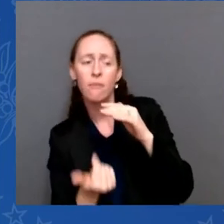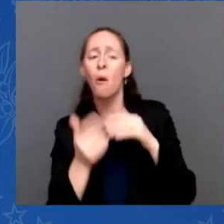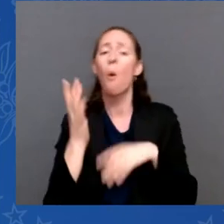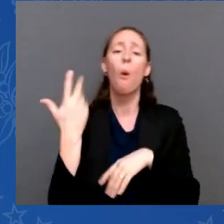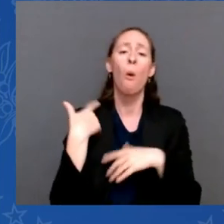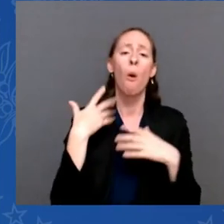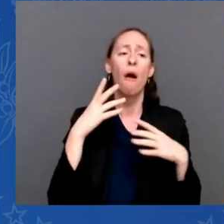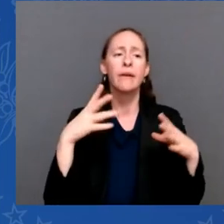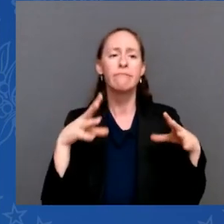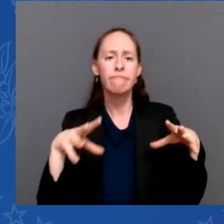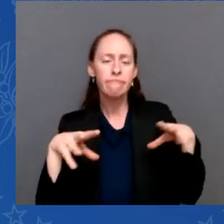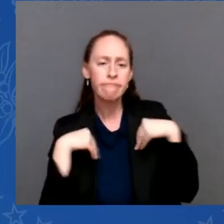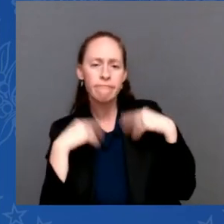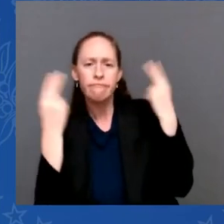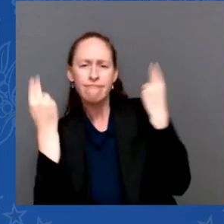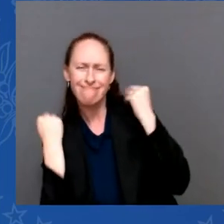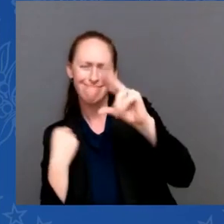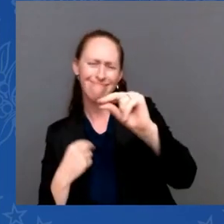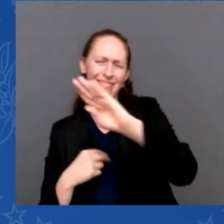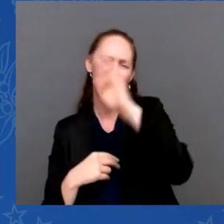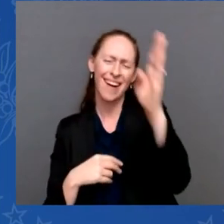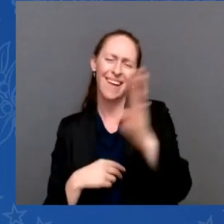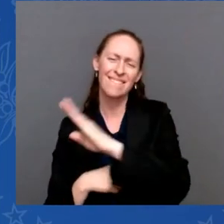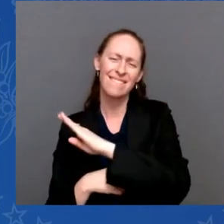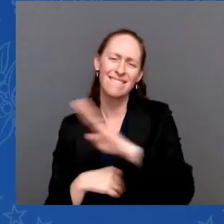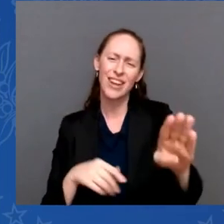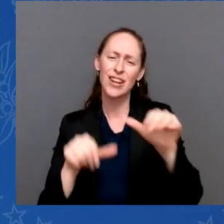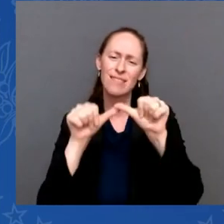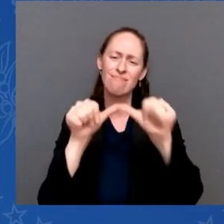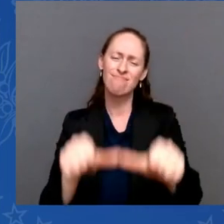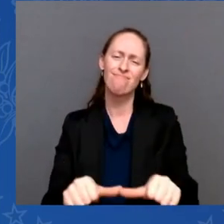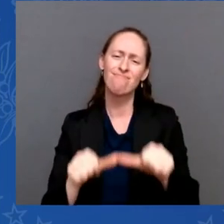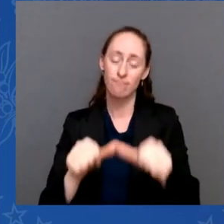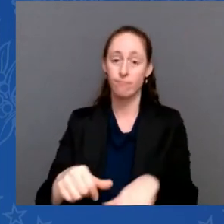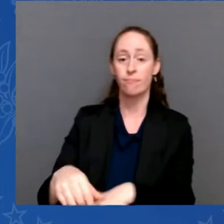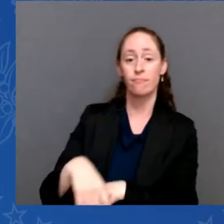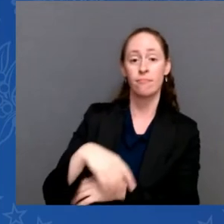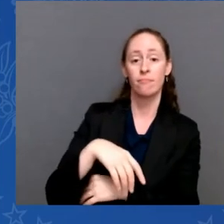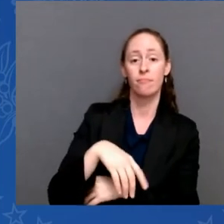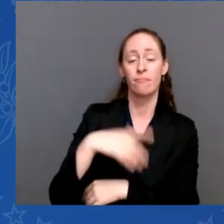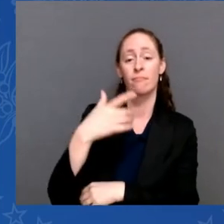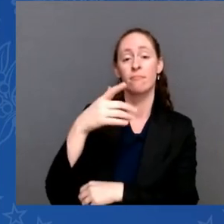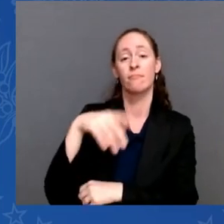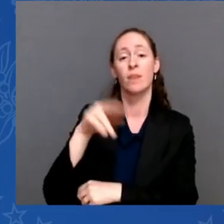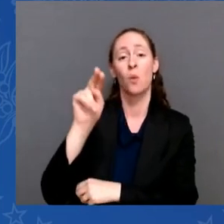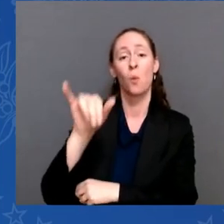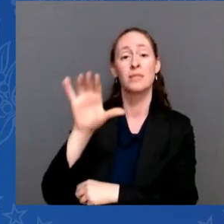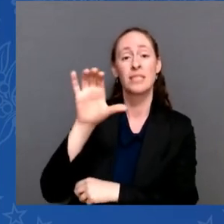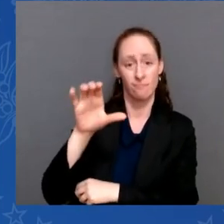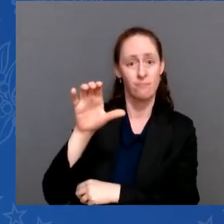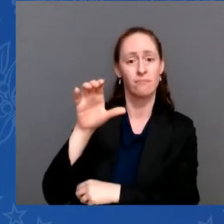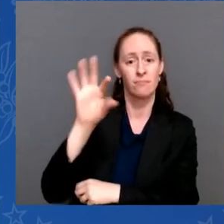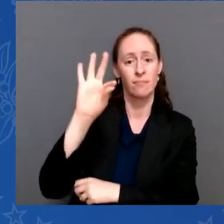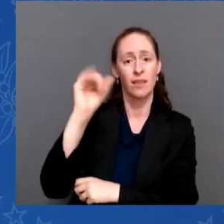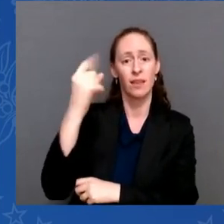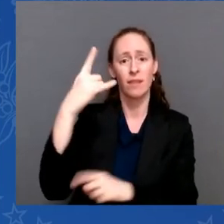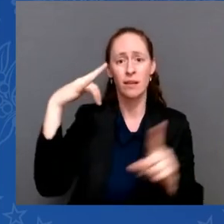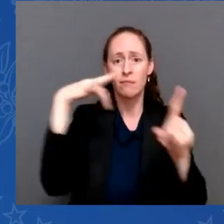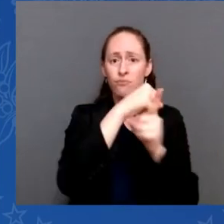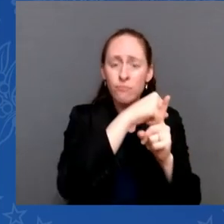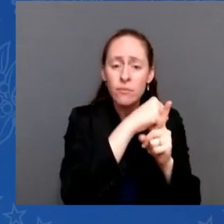I once more paid my respect to Ground Zero in New York City at that quiet field in Shanksville at the Pentagon and at the Pentagon.